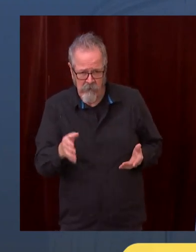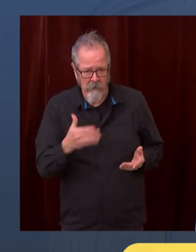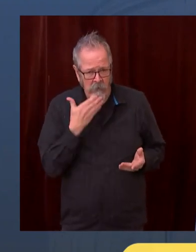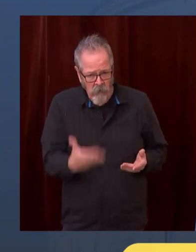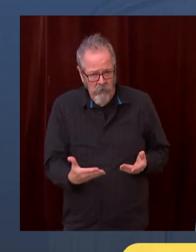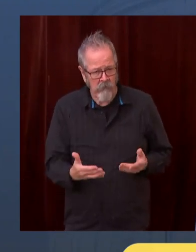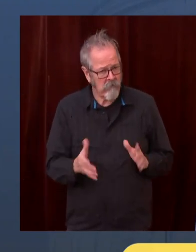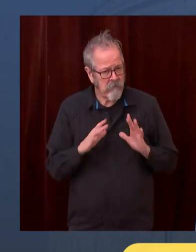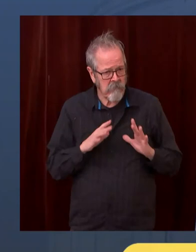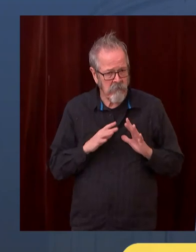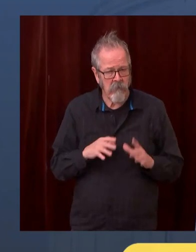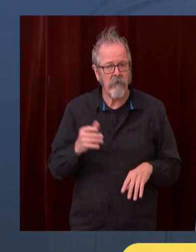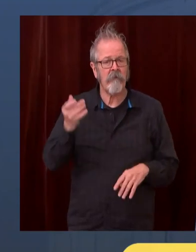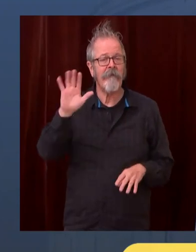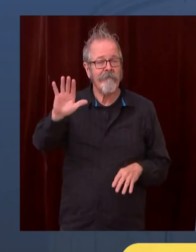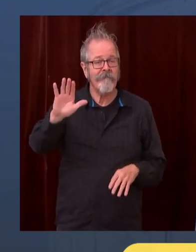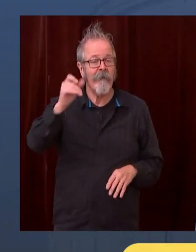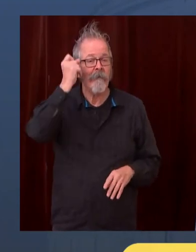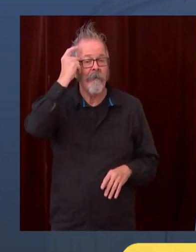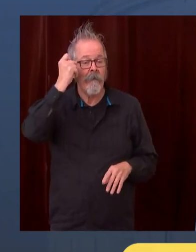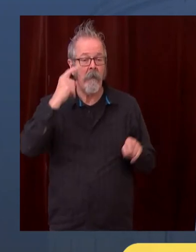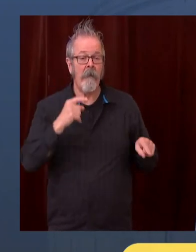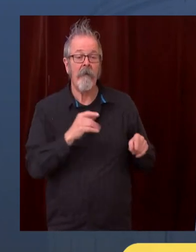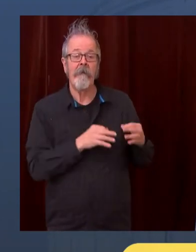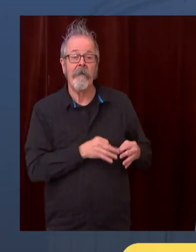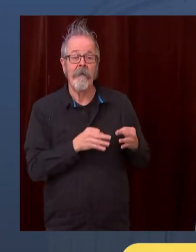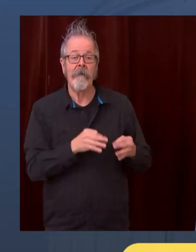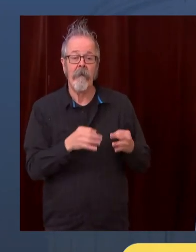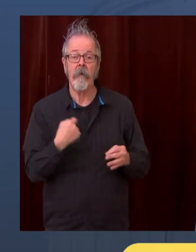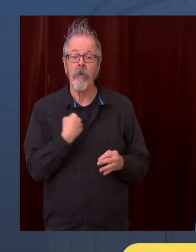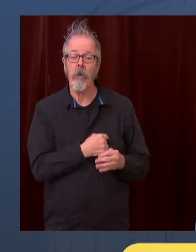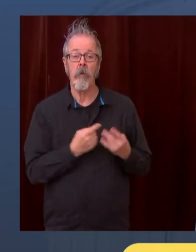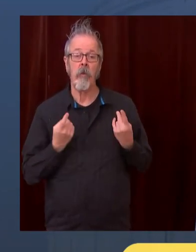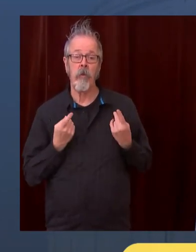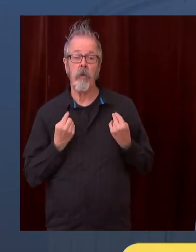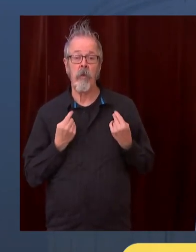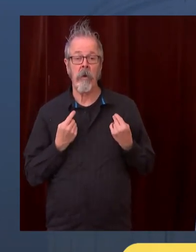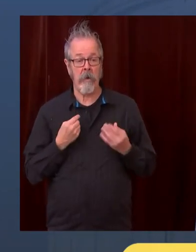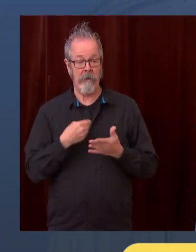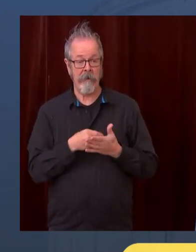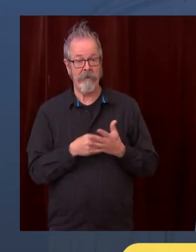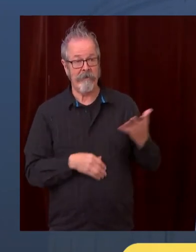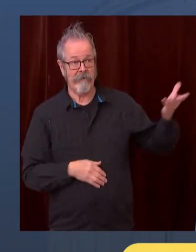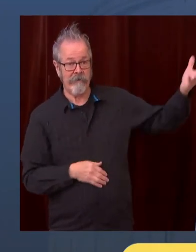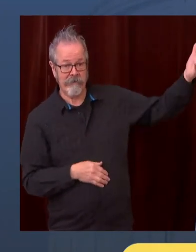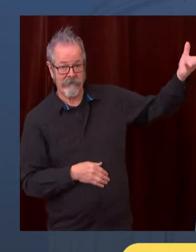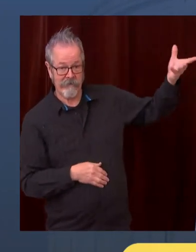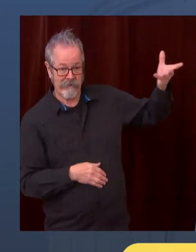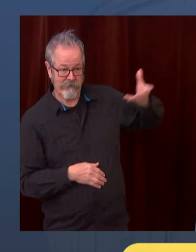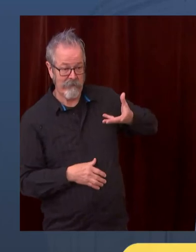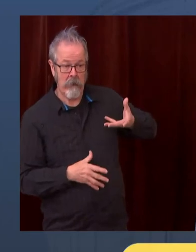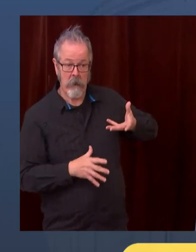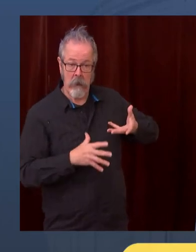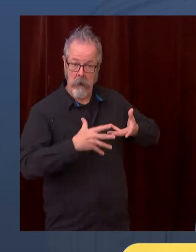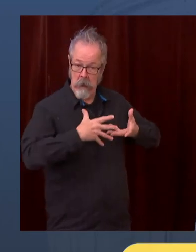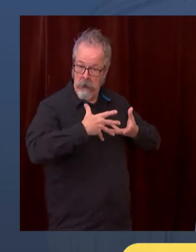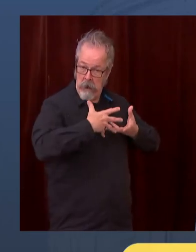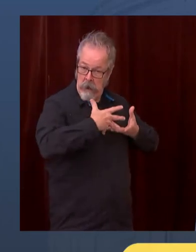expenditures, including the third wave. So instead of spending all the money in the first few months, we reserved some,